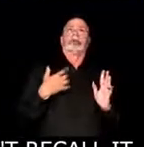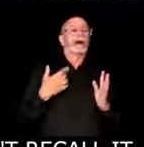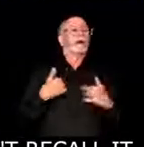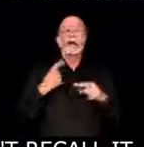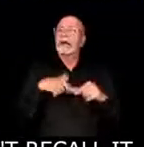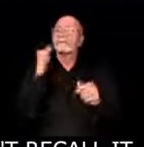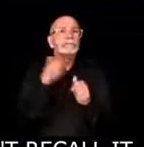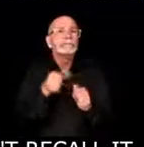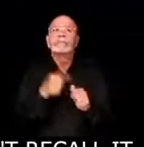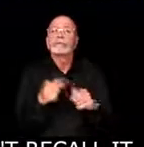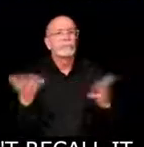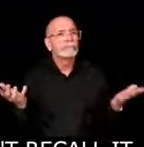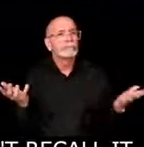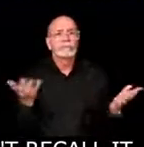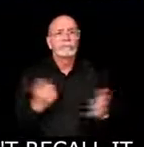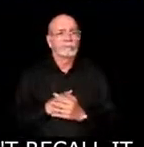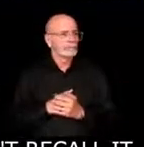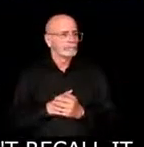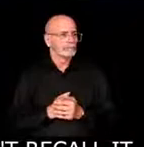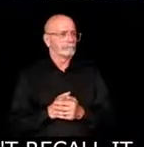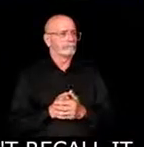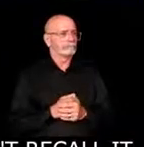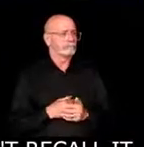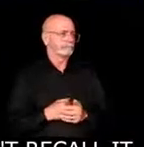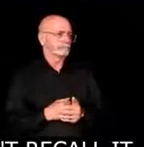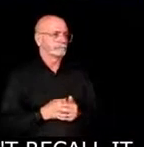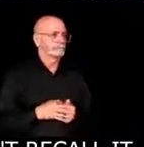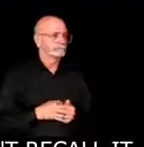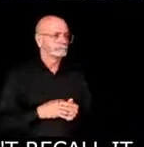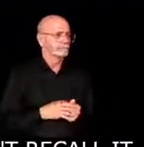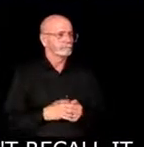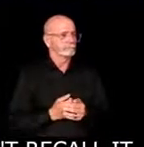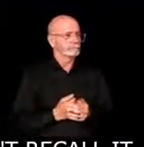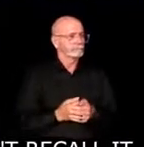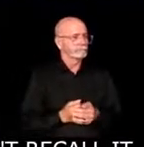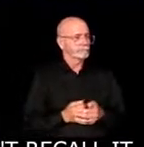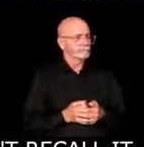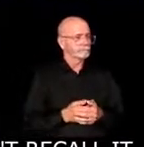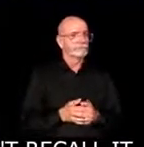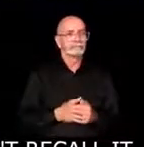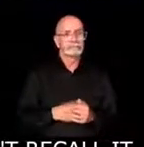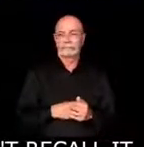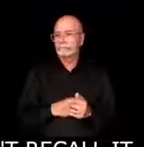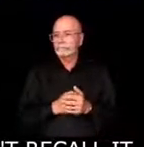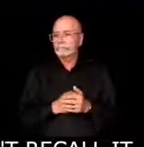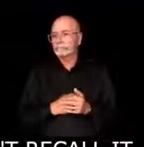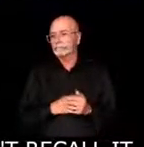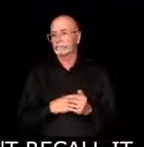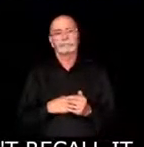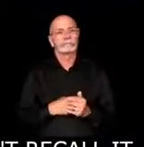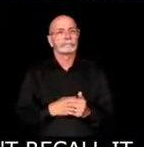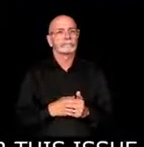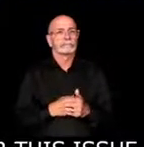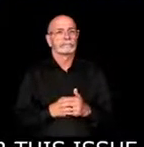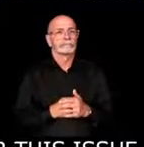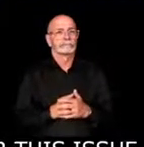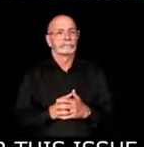Now, obviously, what would, what would really clear this issue up would be if there was some sort of,